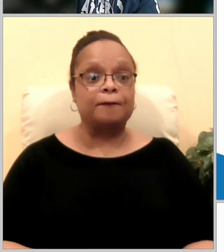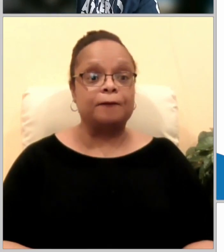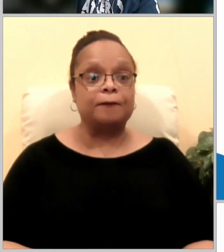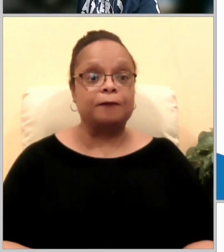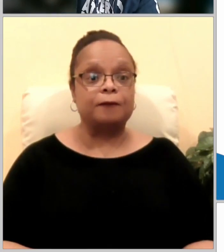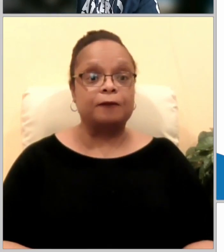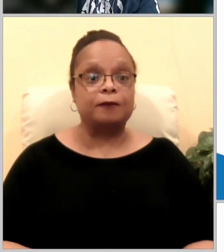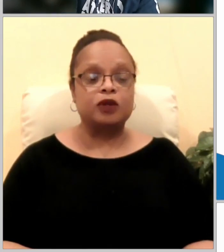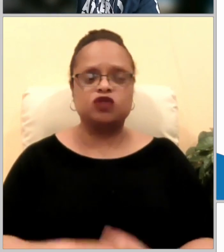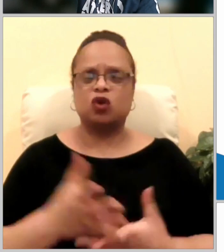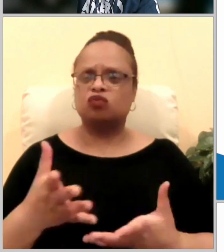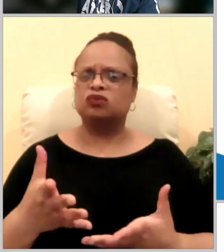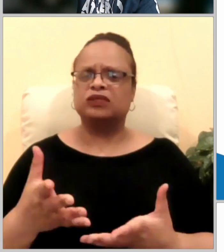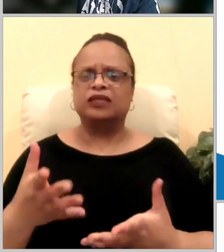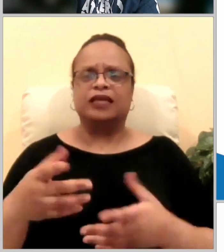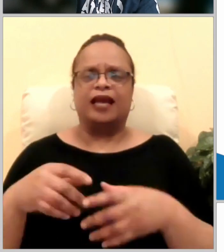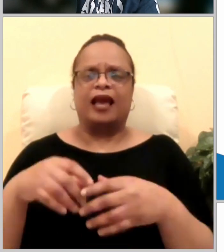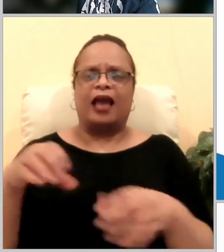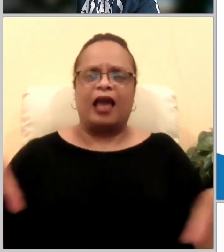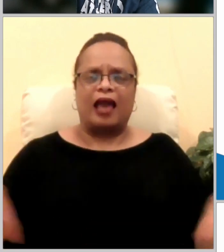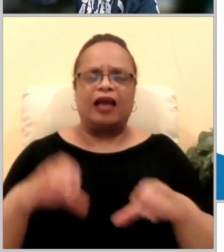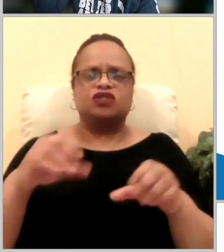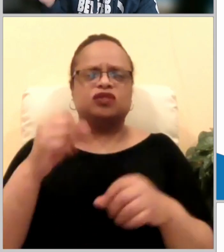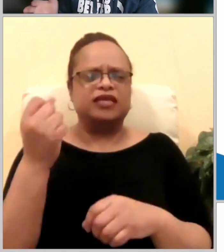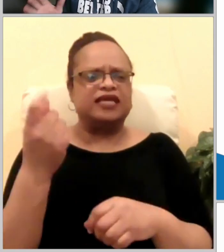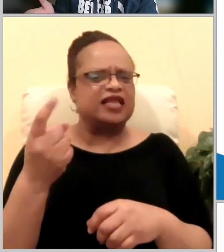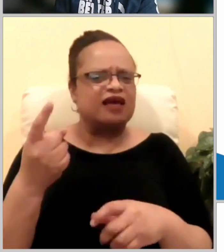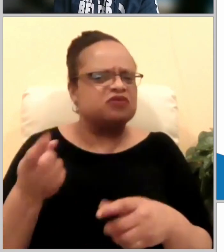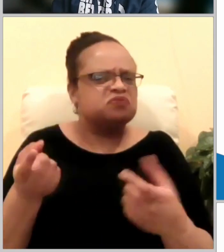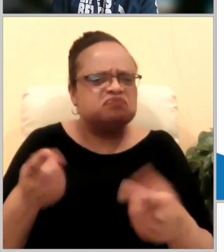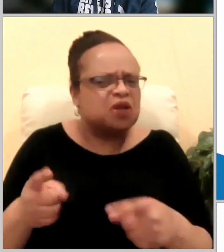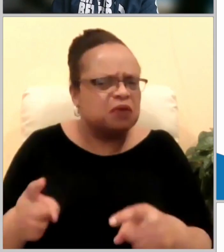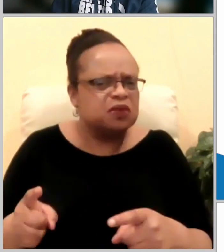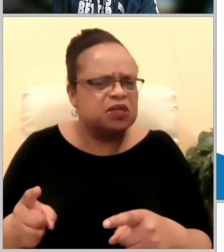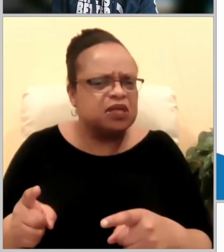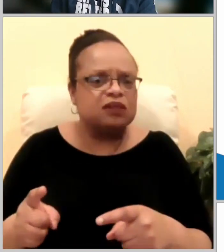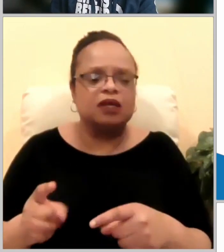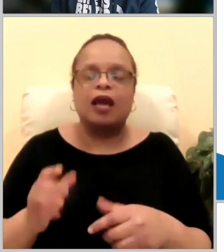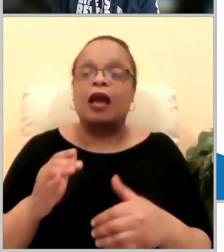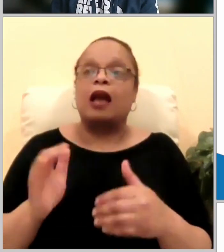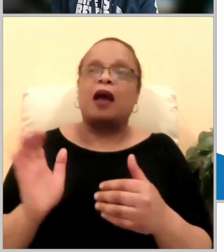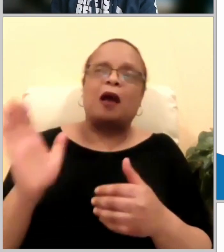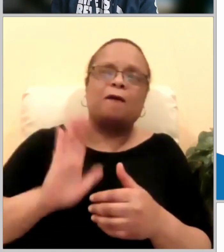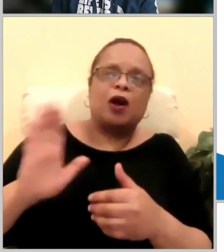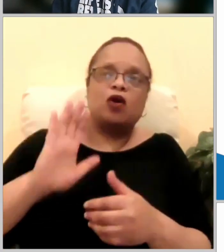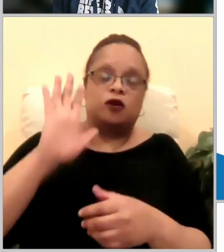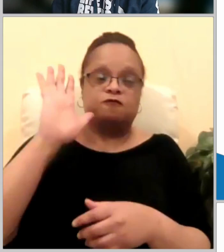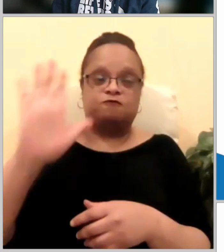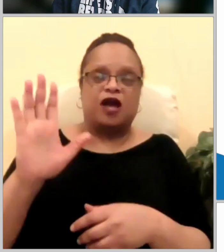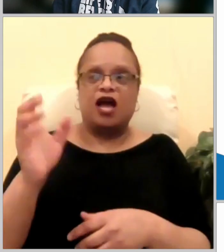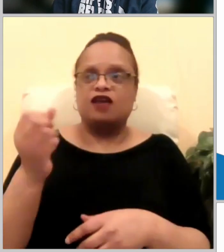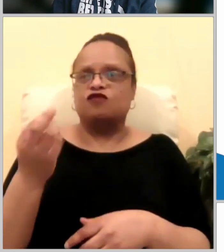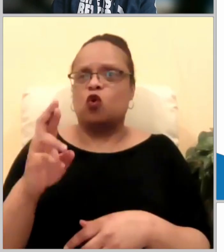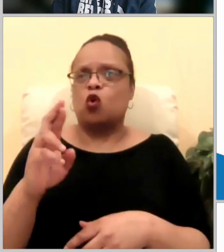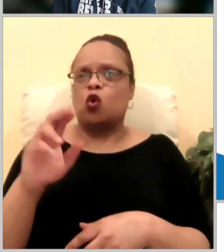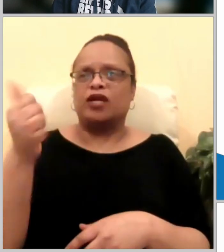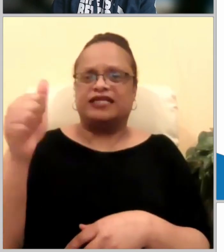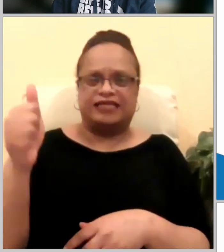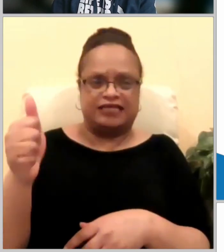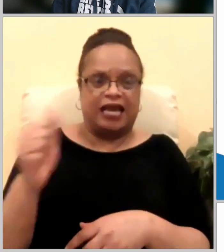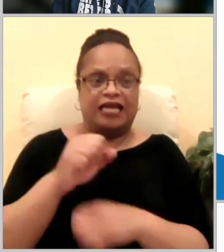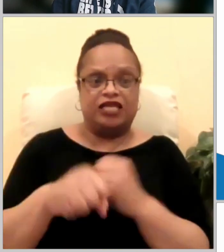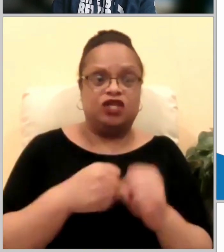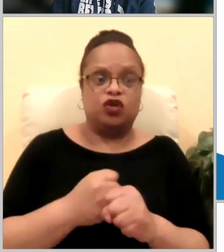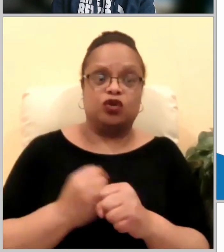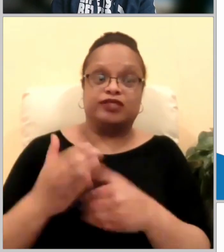of this scene here in acts 11 is roughly five to ten years after the stoning and murder of stephen